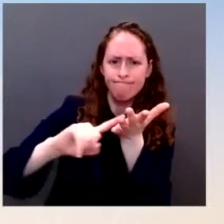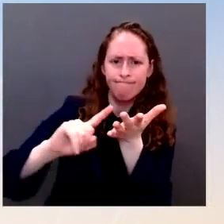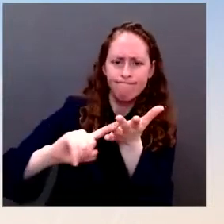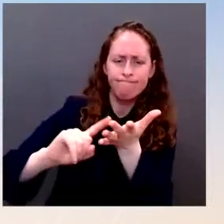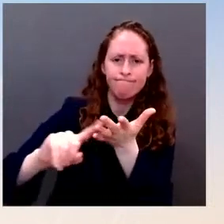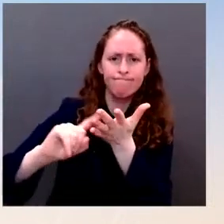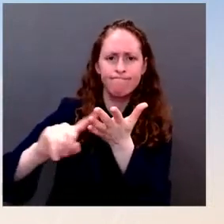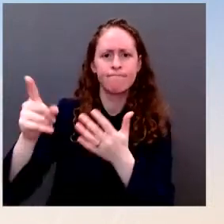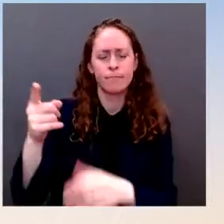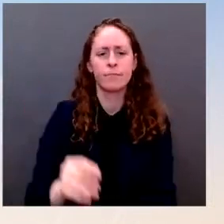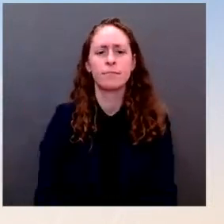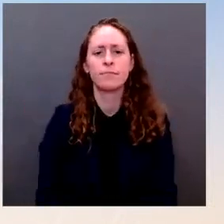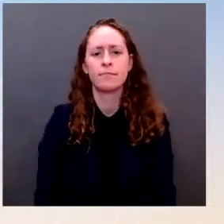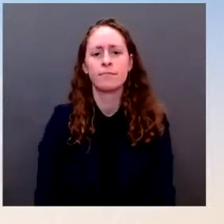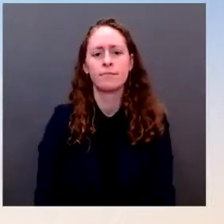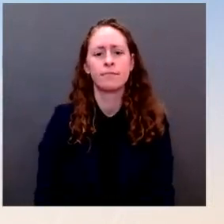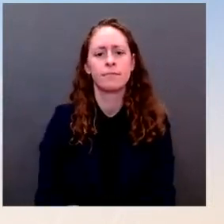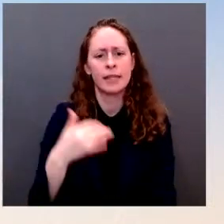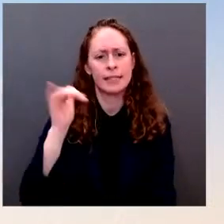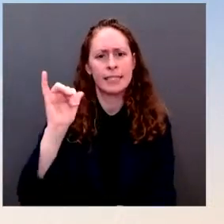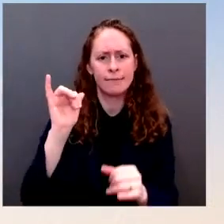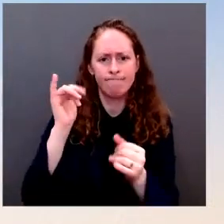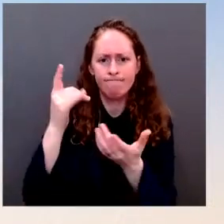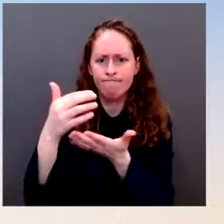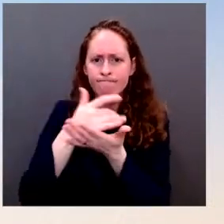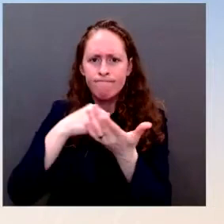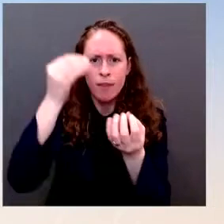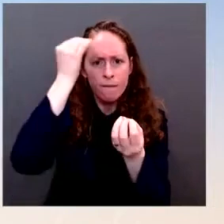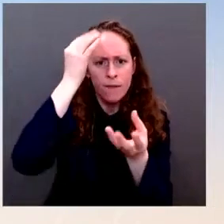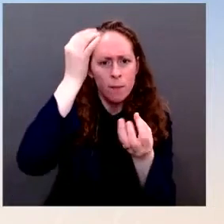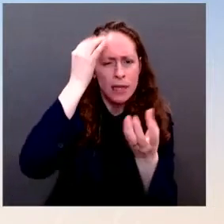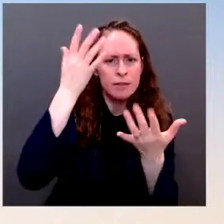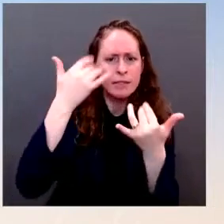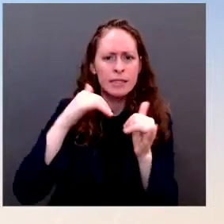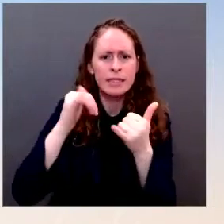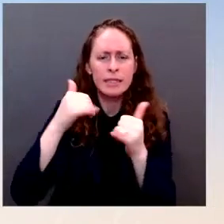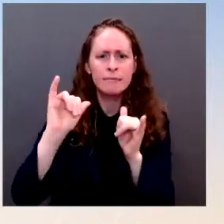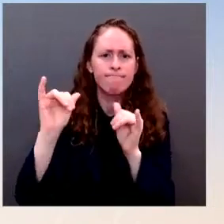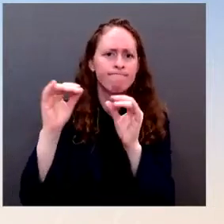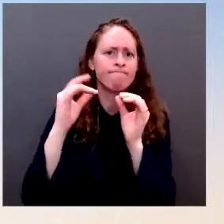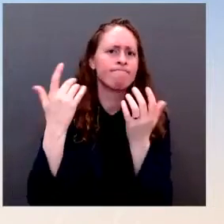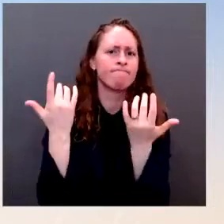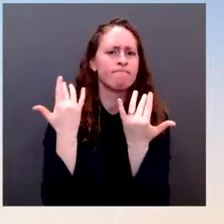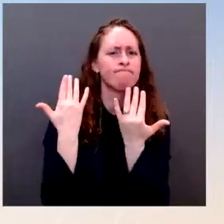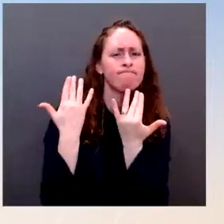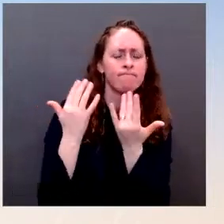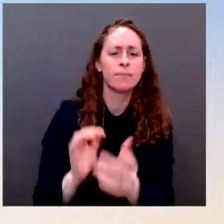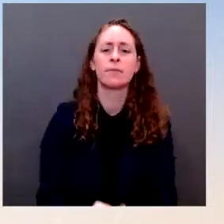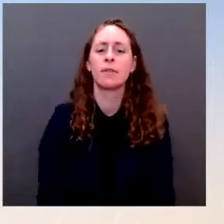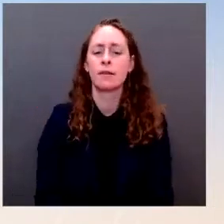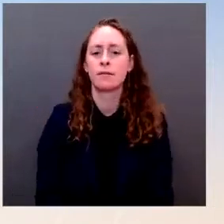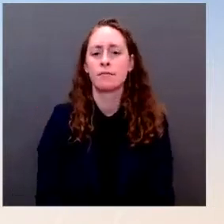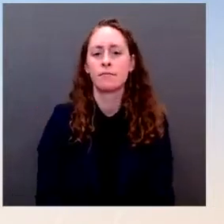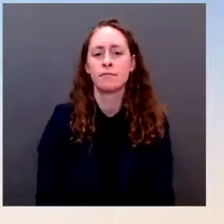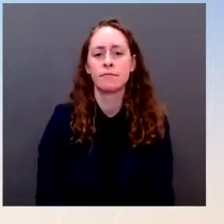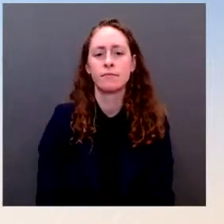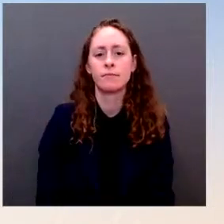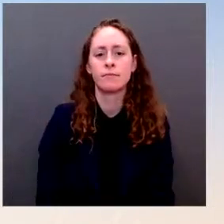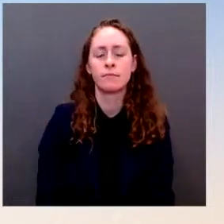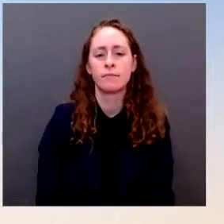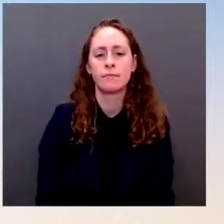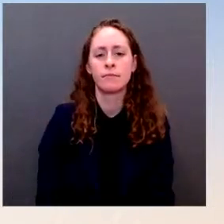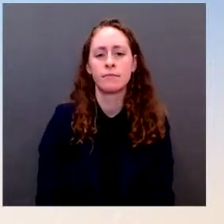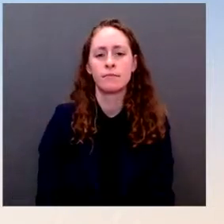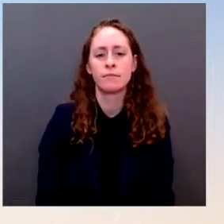we also did a number of briefings, a number of you participated in yesterday, to brief out a number of the specific details, including the fact that we